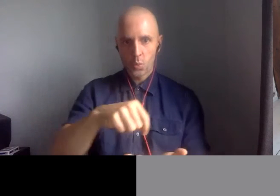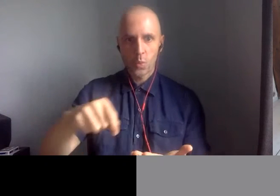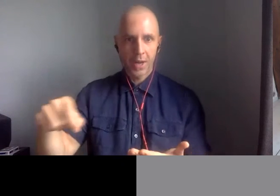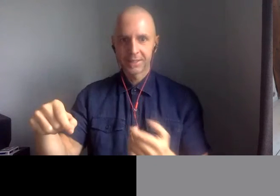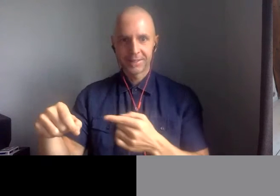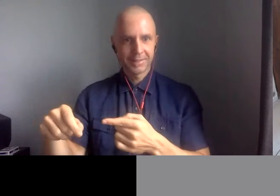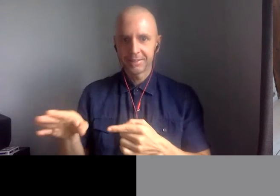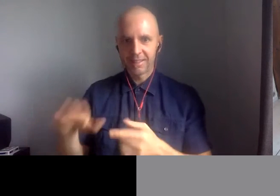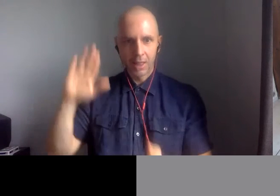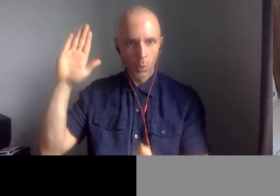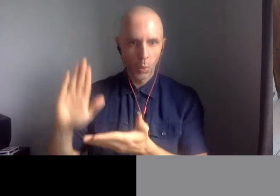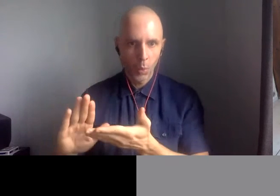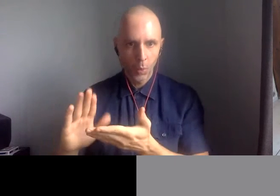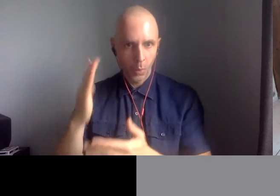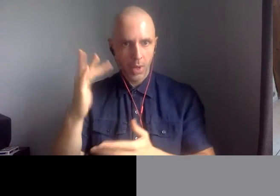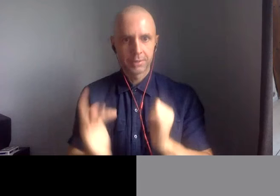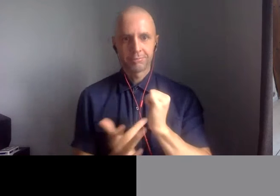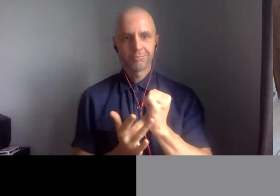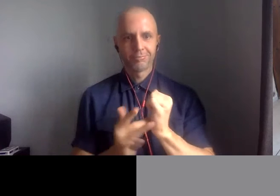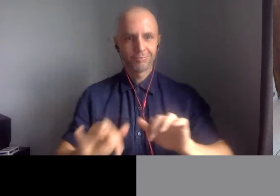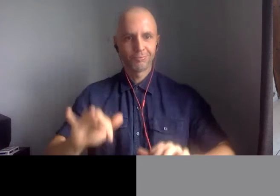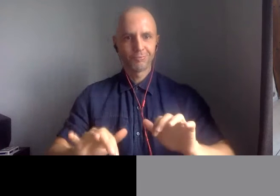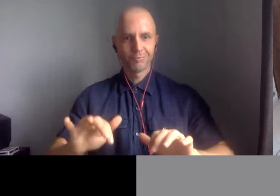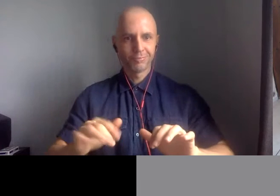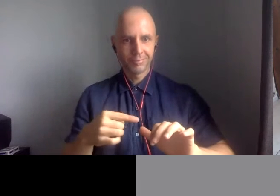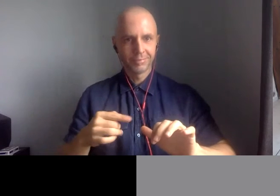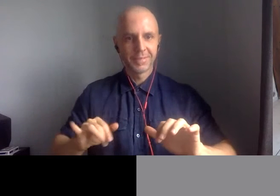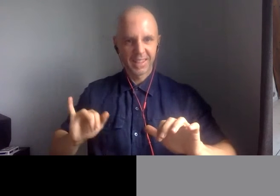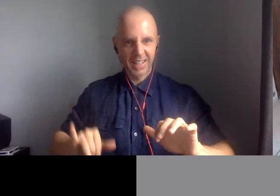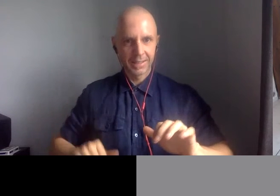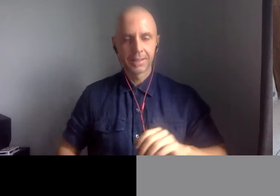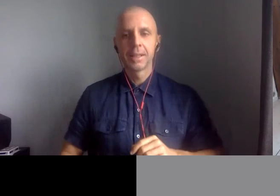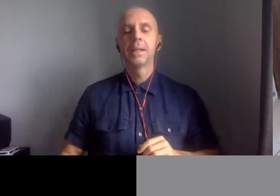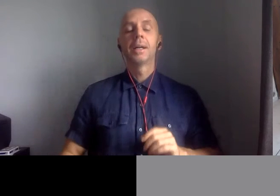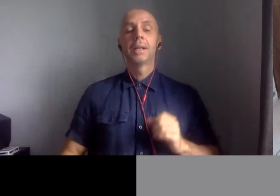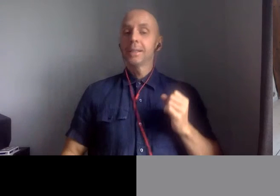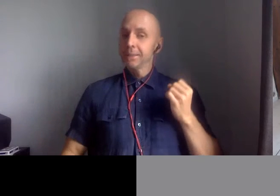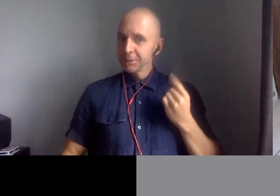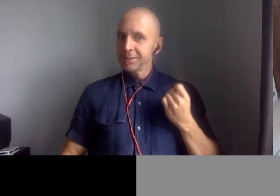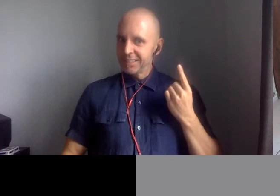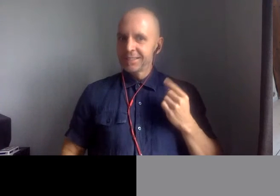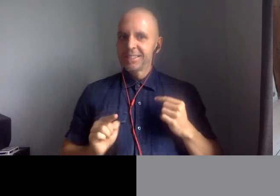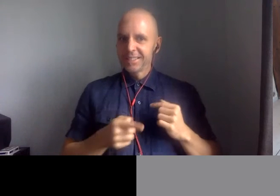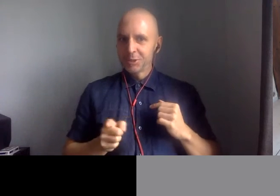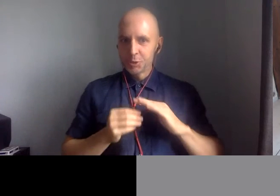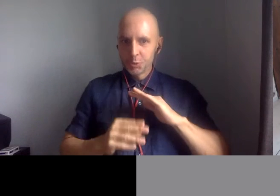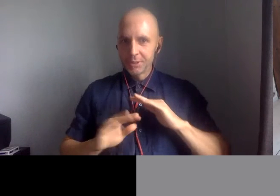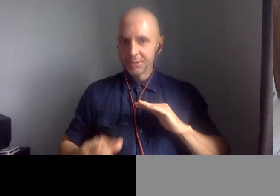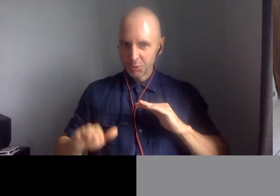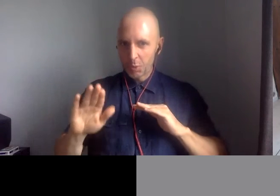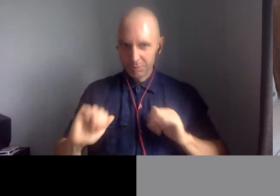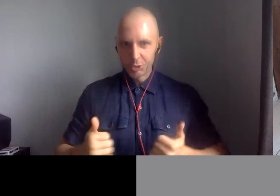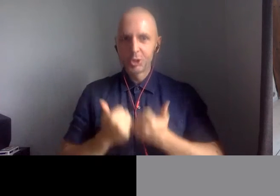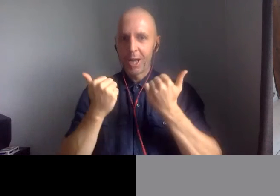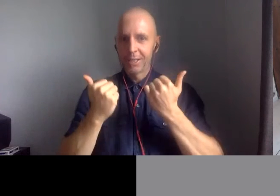isn't a good reason not to do it. And although handwriting isn't taught to the